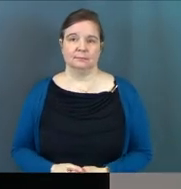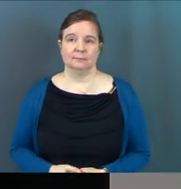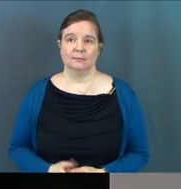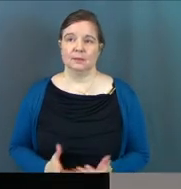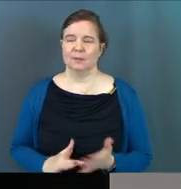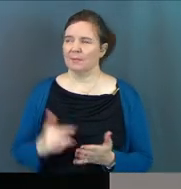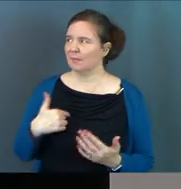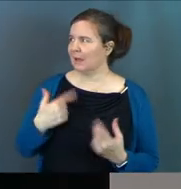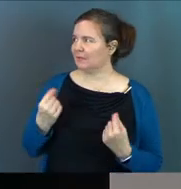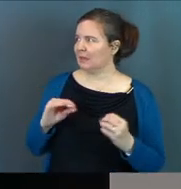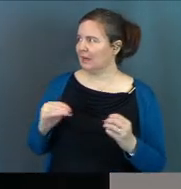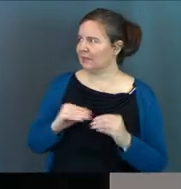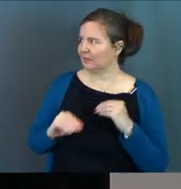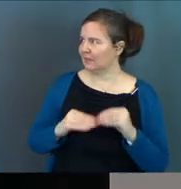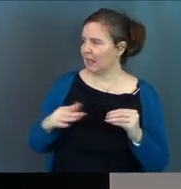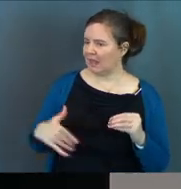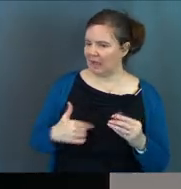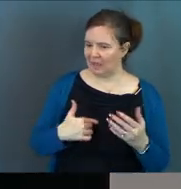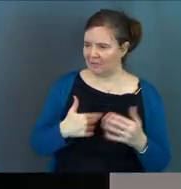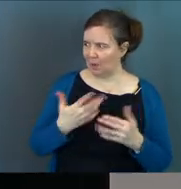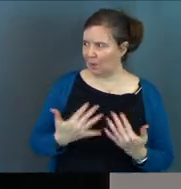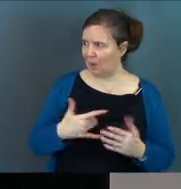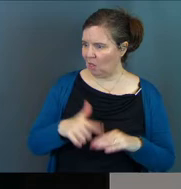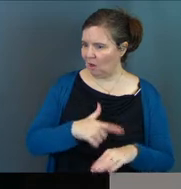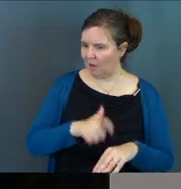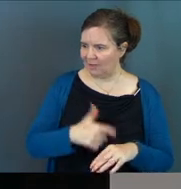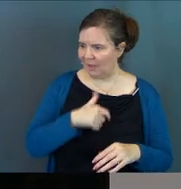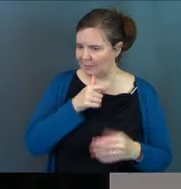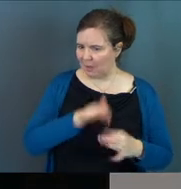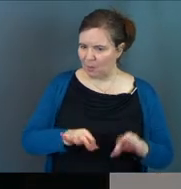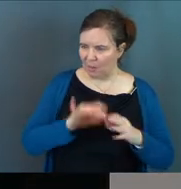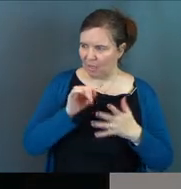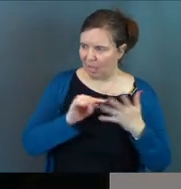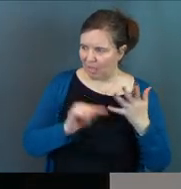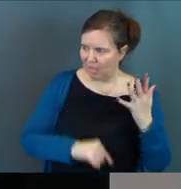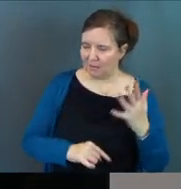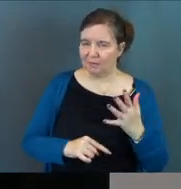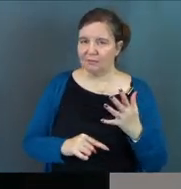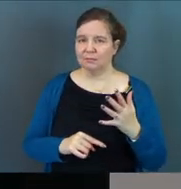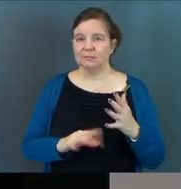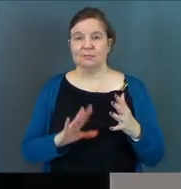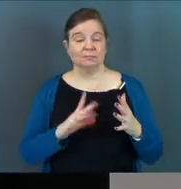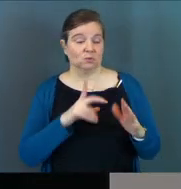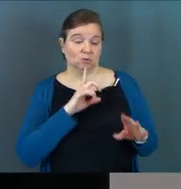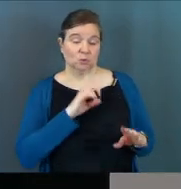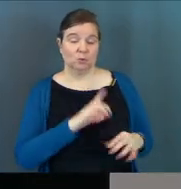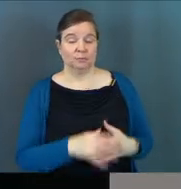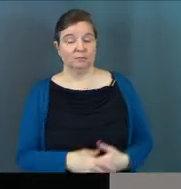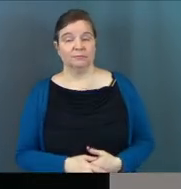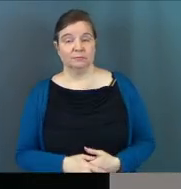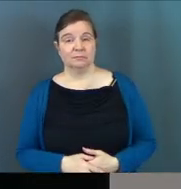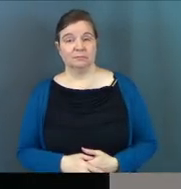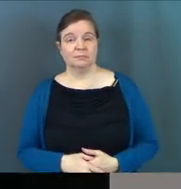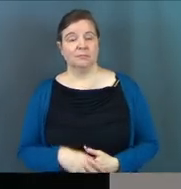But Jesus, I haven't done anything to fix it. Jesus, I haven't waited long enough. Jesus, I'm not worthy. All that's true. But Peter,